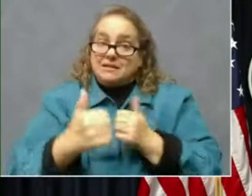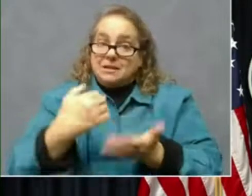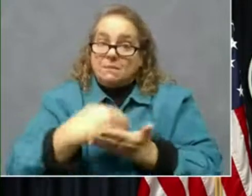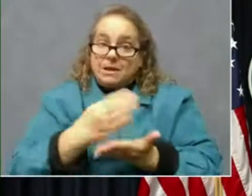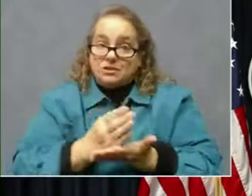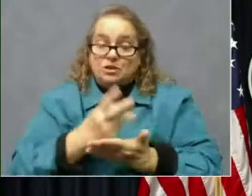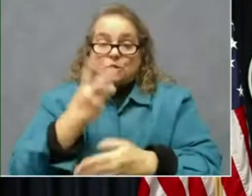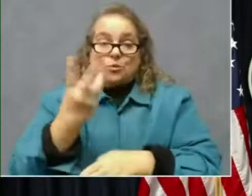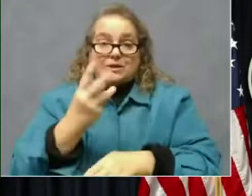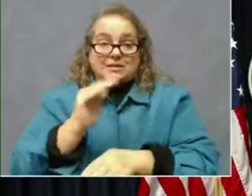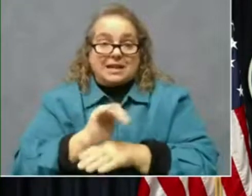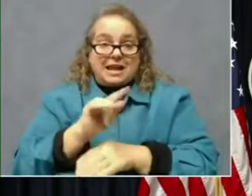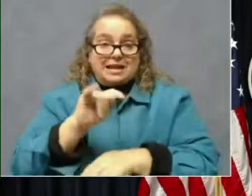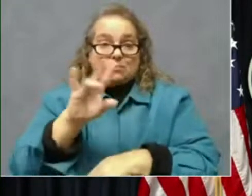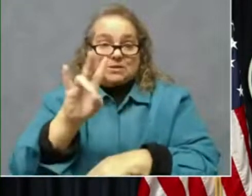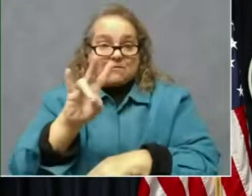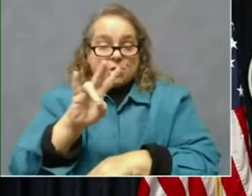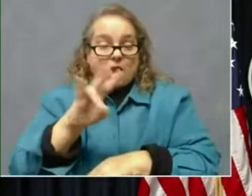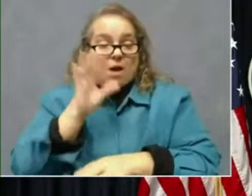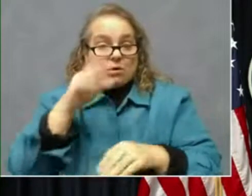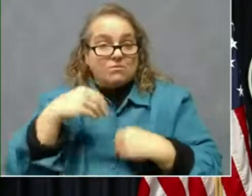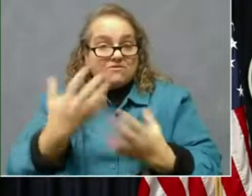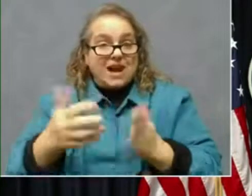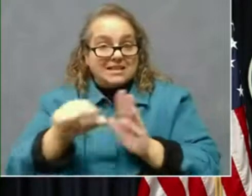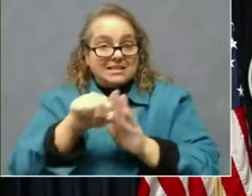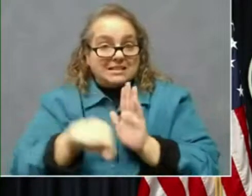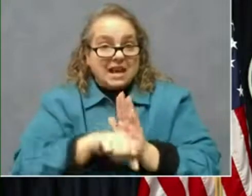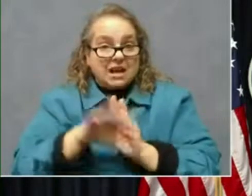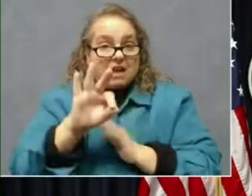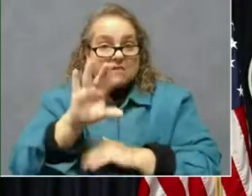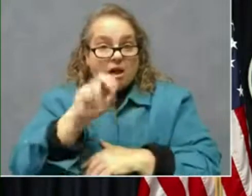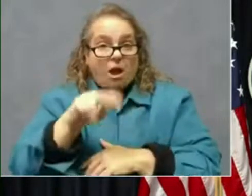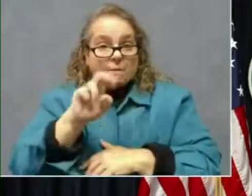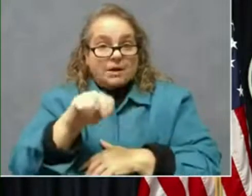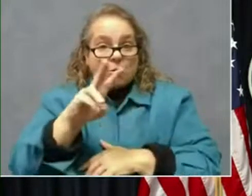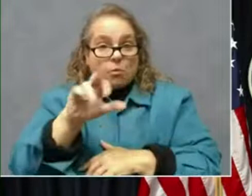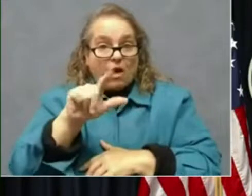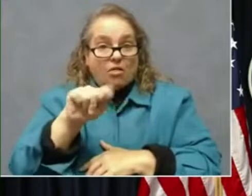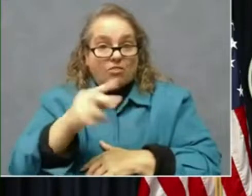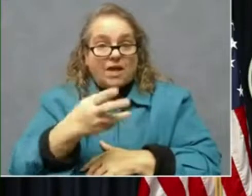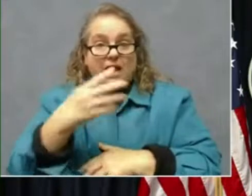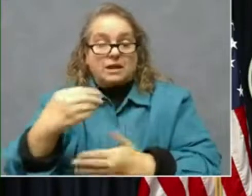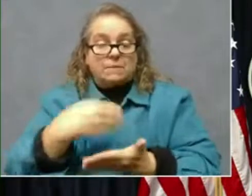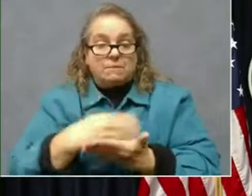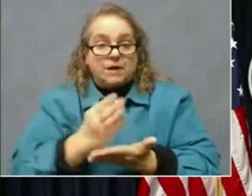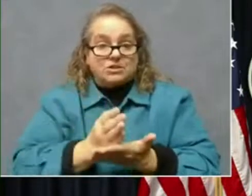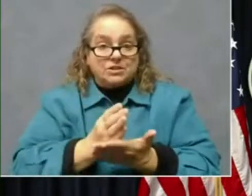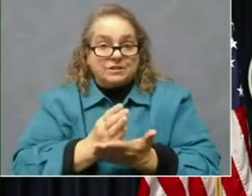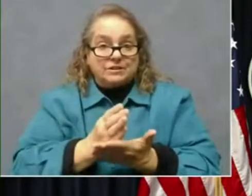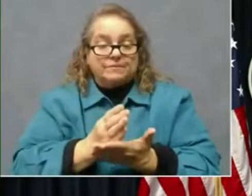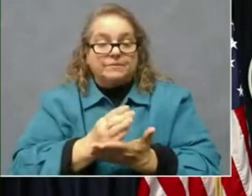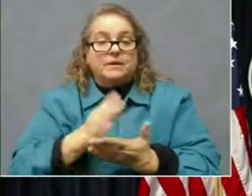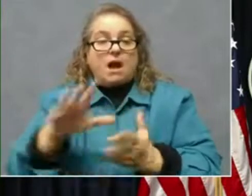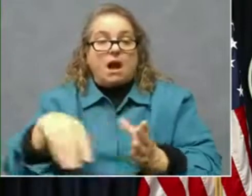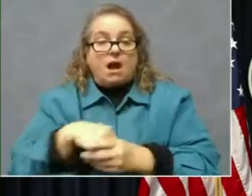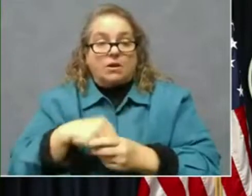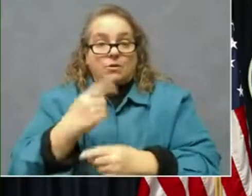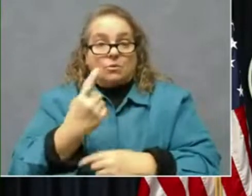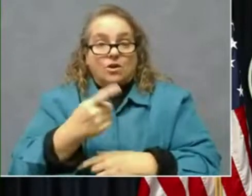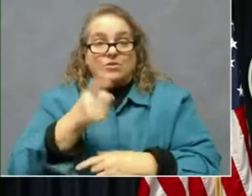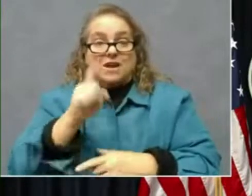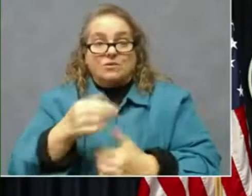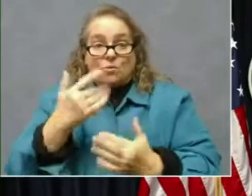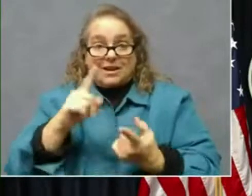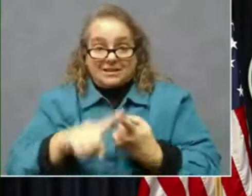seven o'clock. I'll be providing the state of the commonwealth and the budget address in one. And while you left to wait until then to